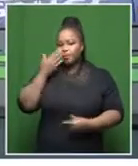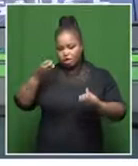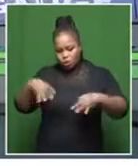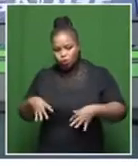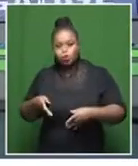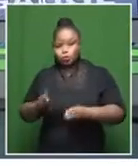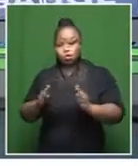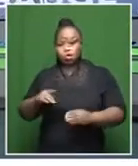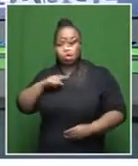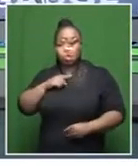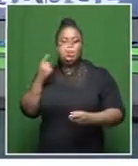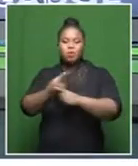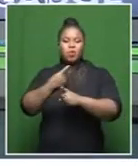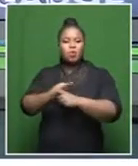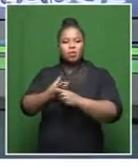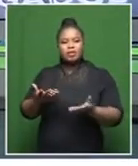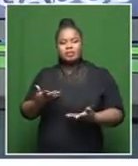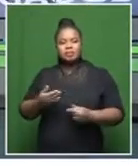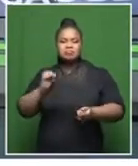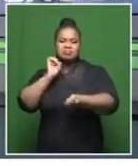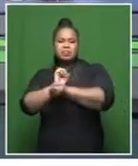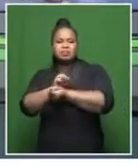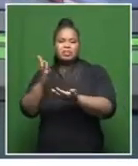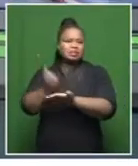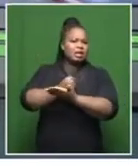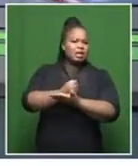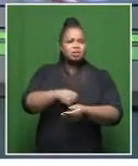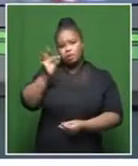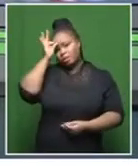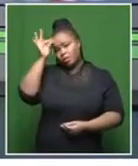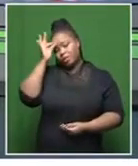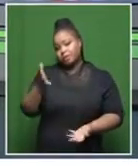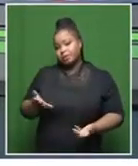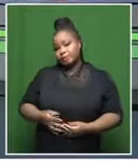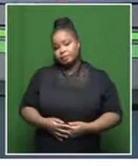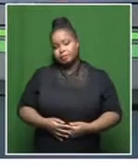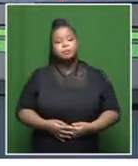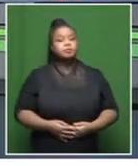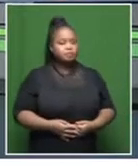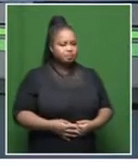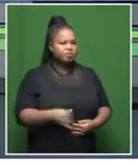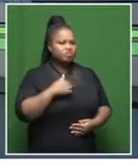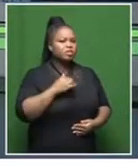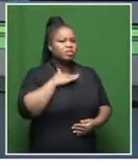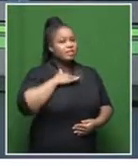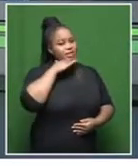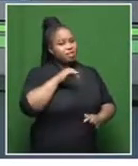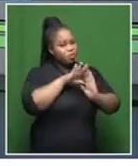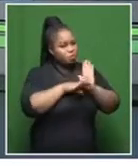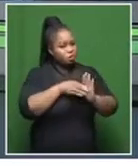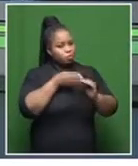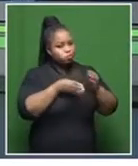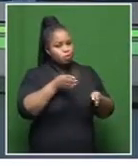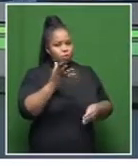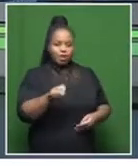it on the streets because they often get attacked or arrest on the street by police enforcement. Yeah. Are there enough programs, you know,